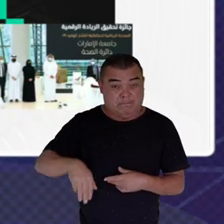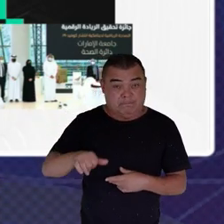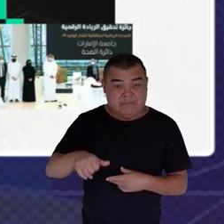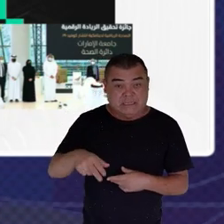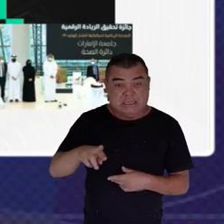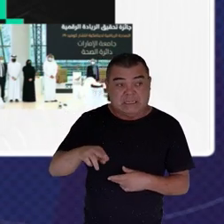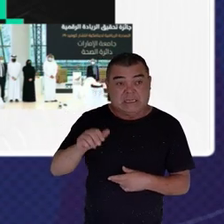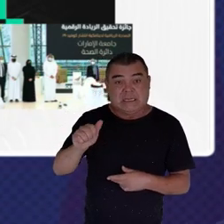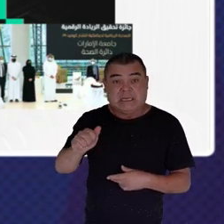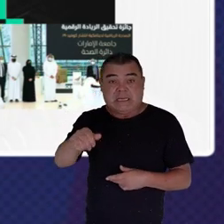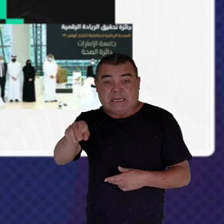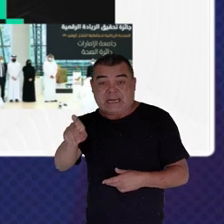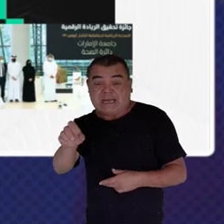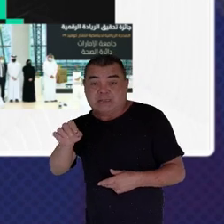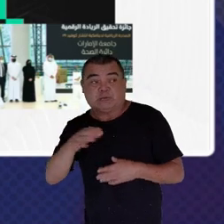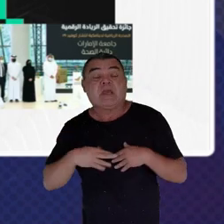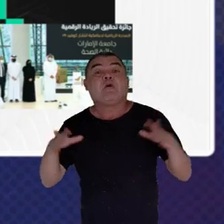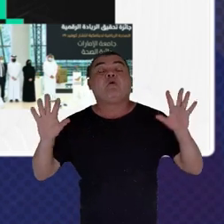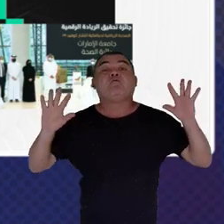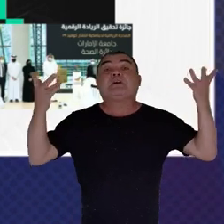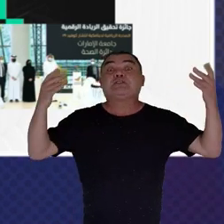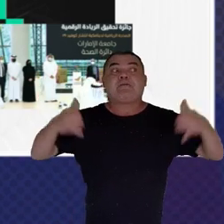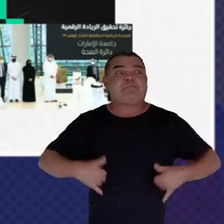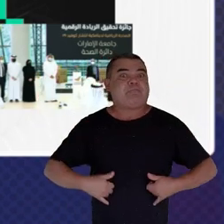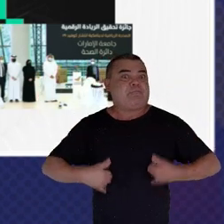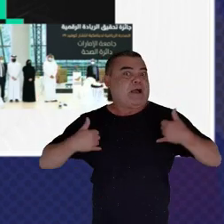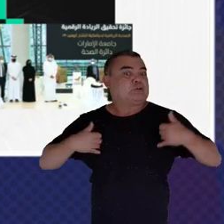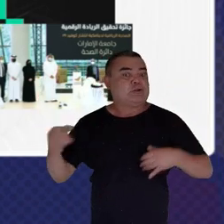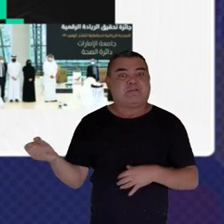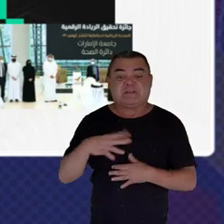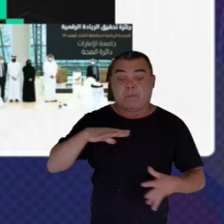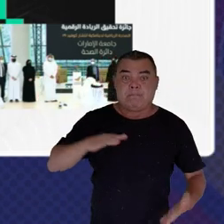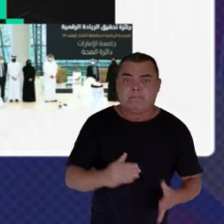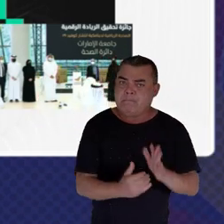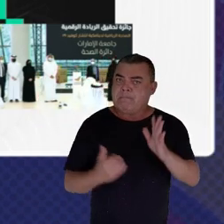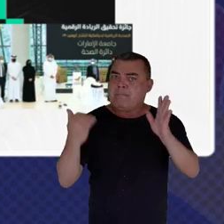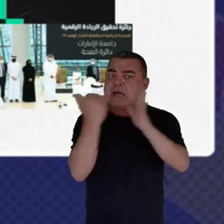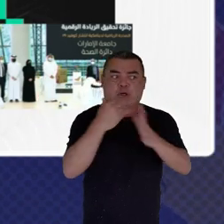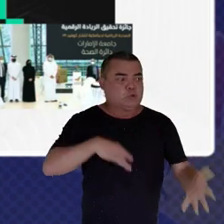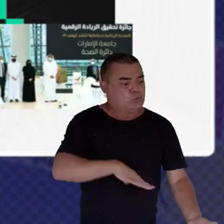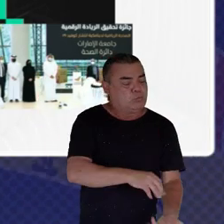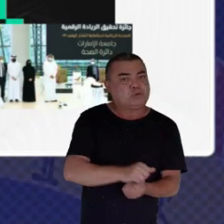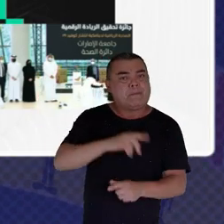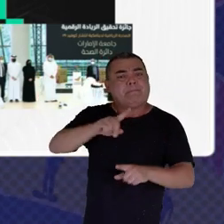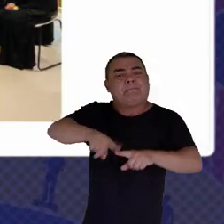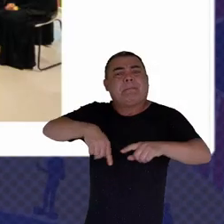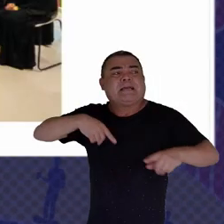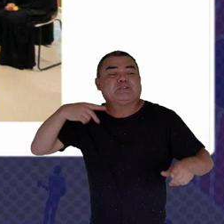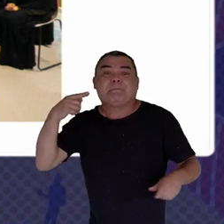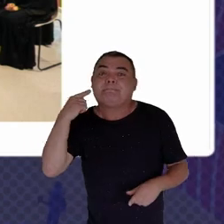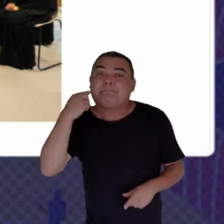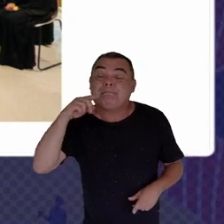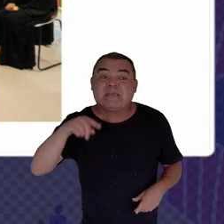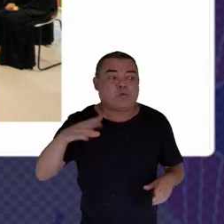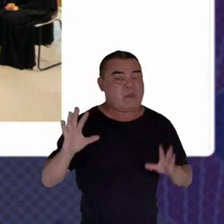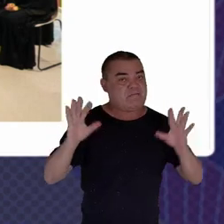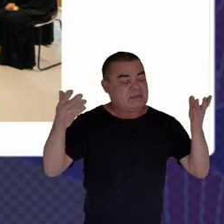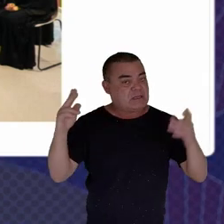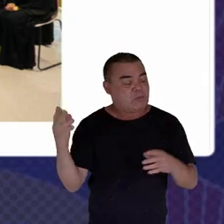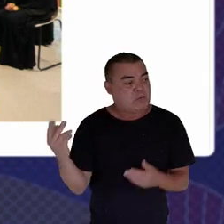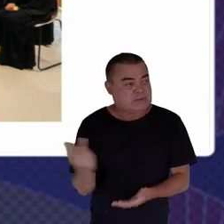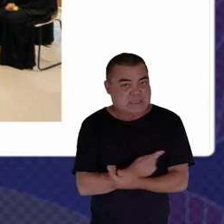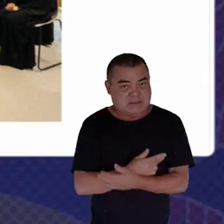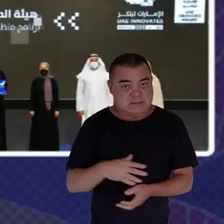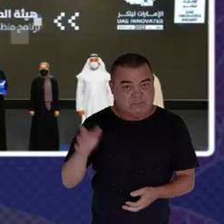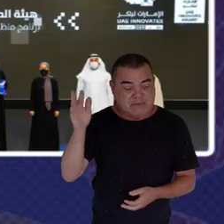festival in the world So we have more than a thousand events That happen during the month of February We host